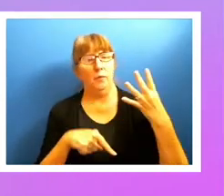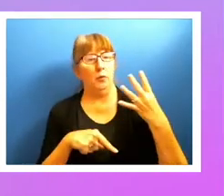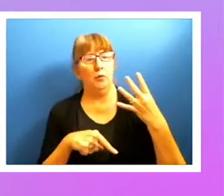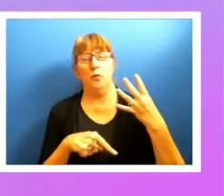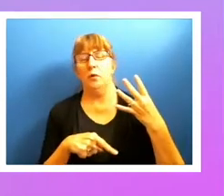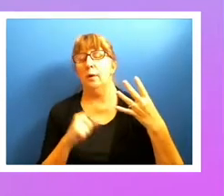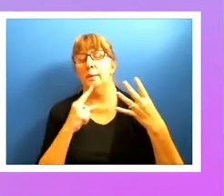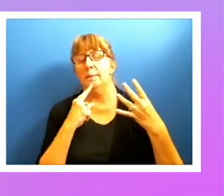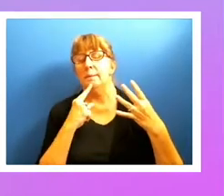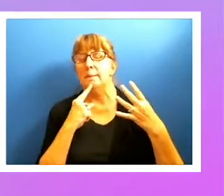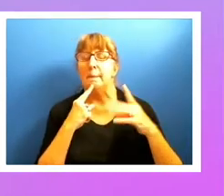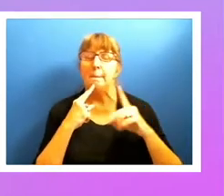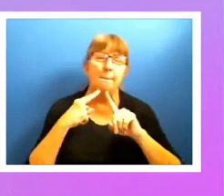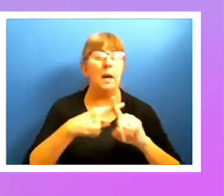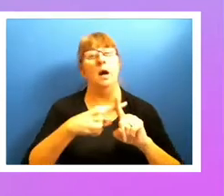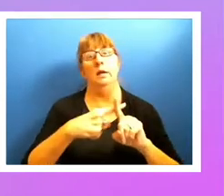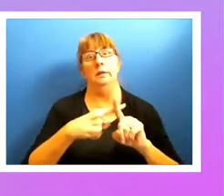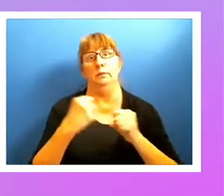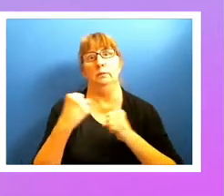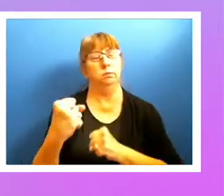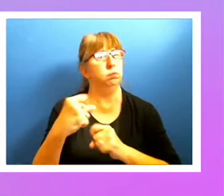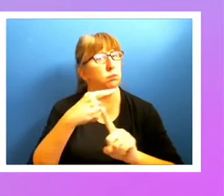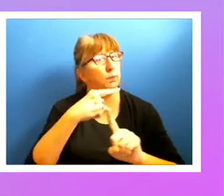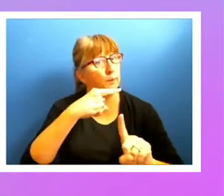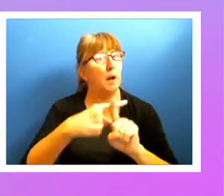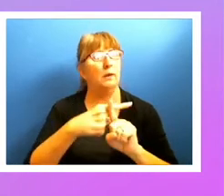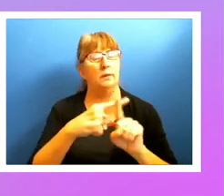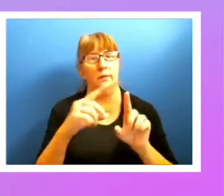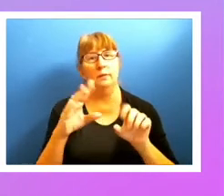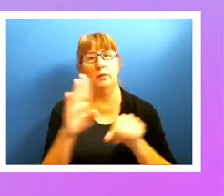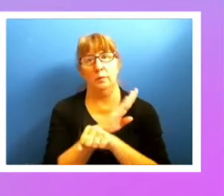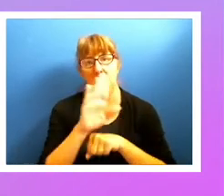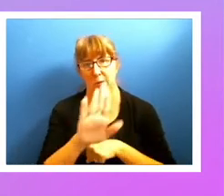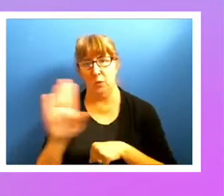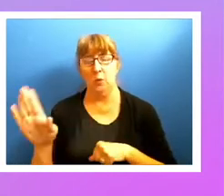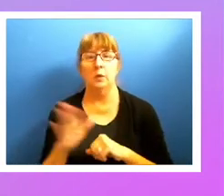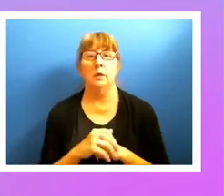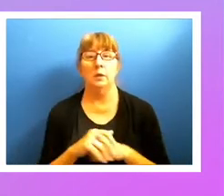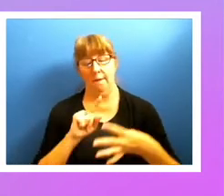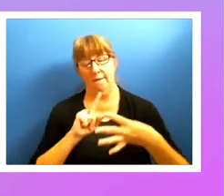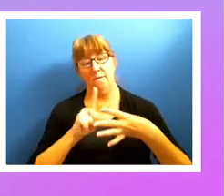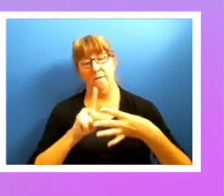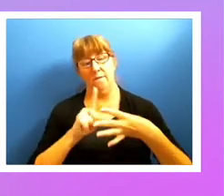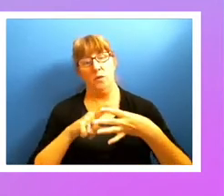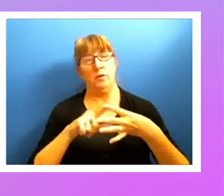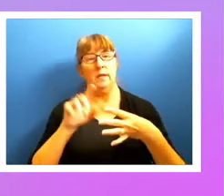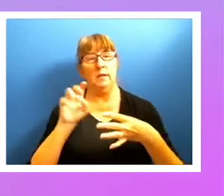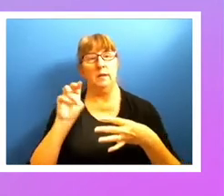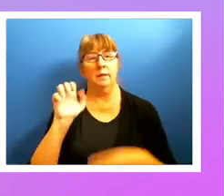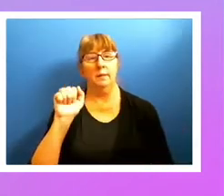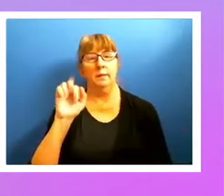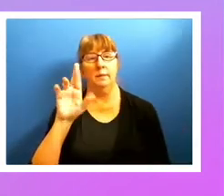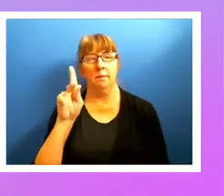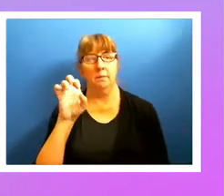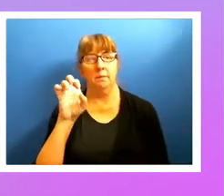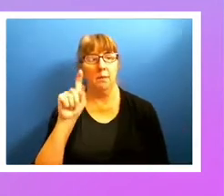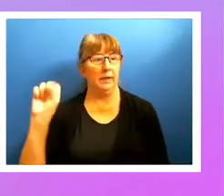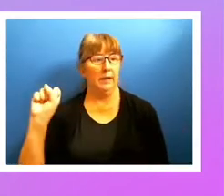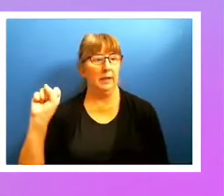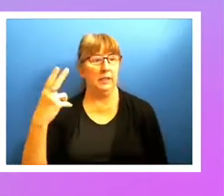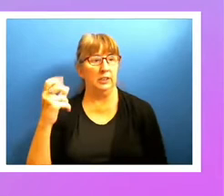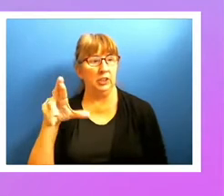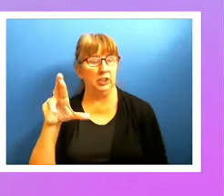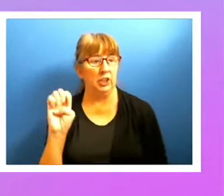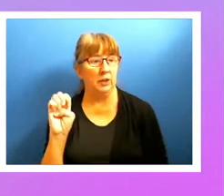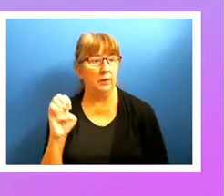organization. The first thing to think about is your market share. And we're going to talk about market share. We're going to talk about e-commerce.